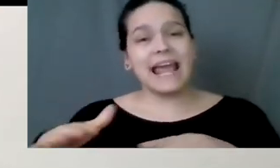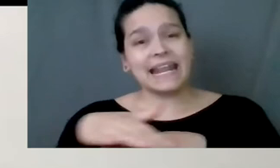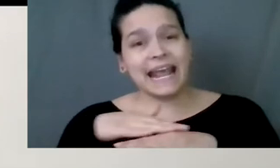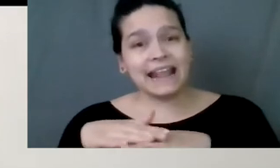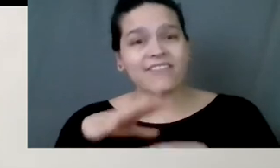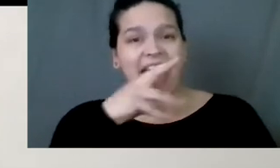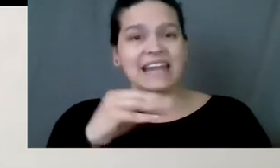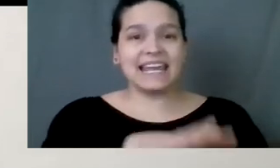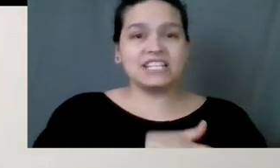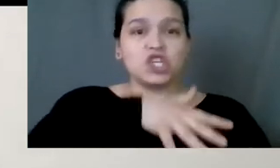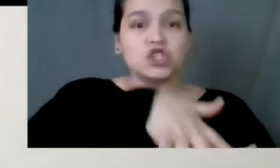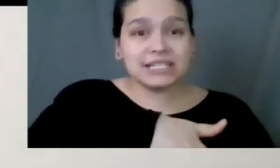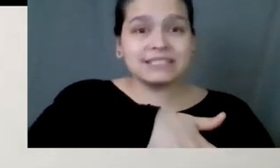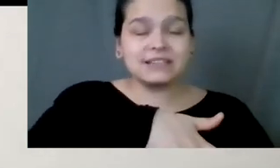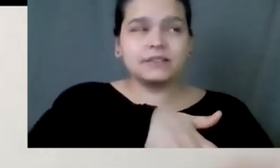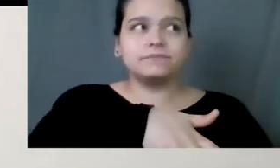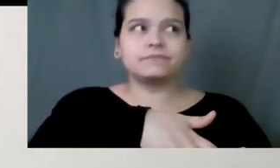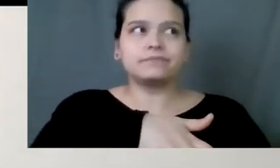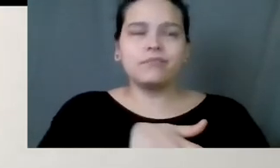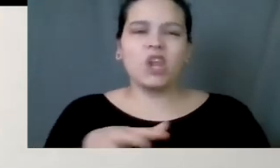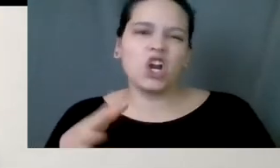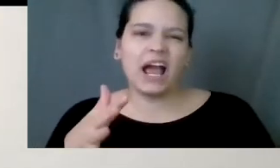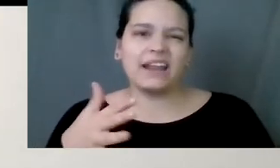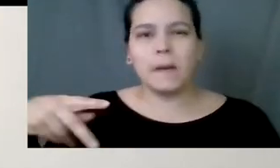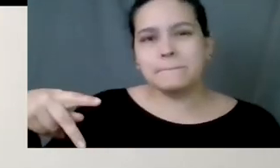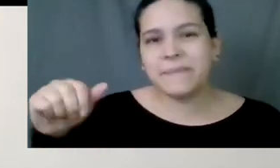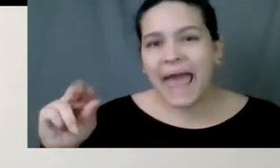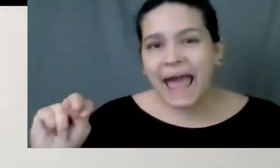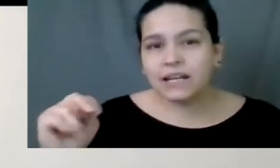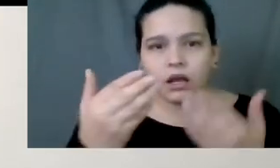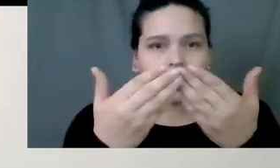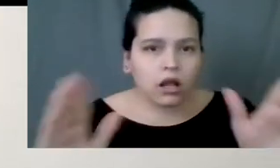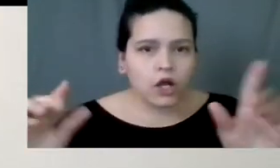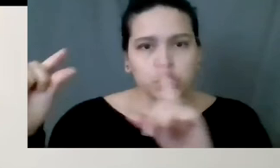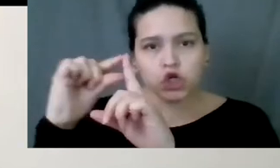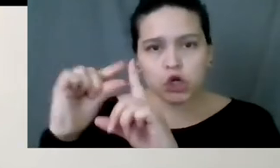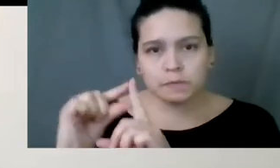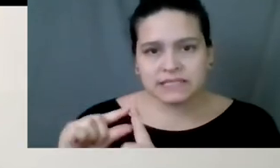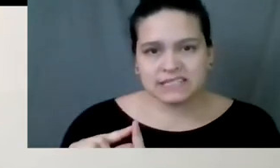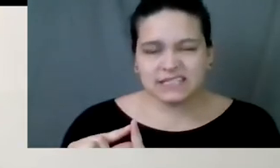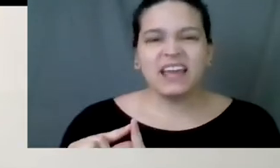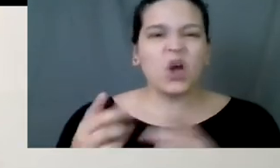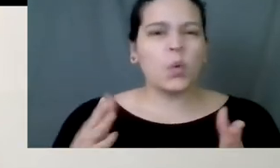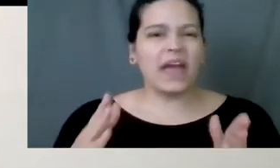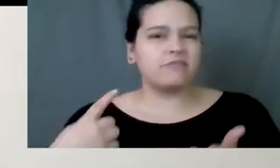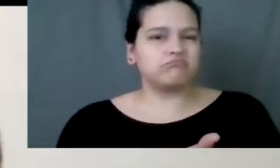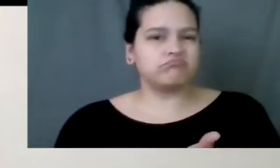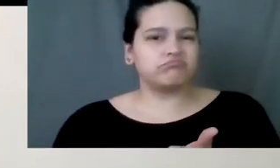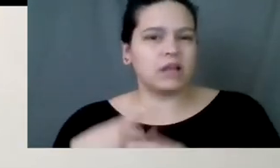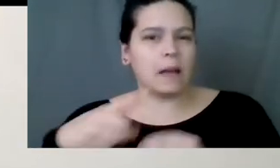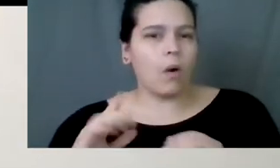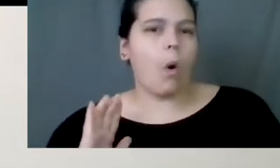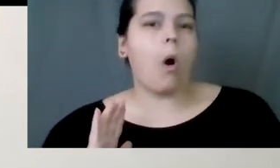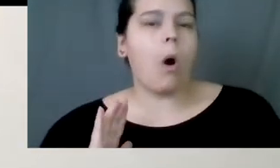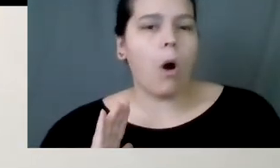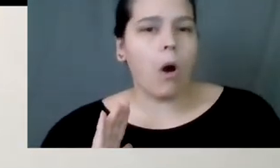native and indigenous are kind of. We just pan into indigenous terms. They're a way of talking about all